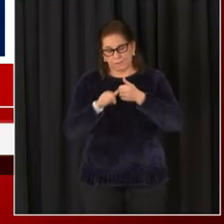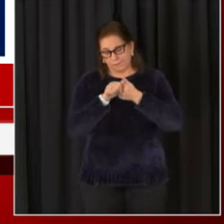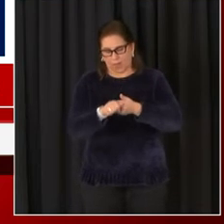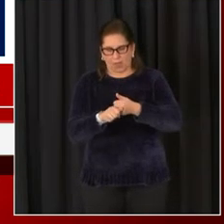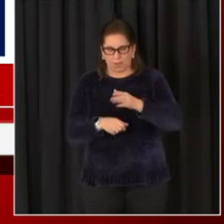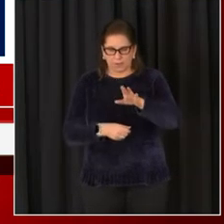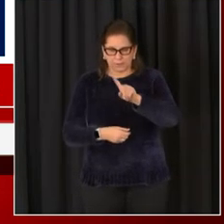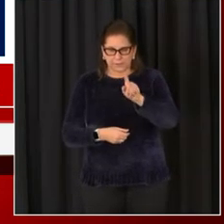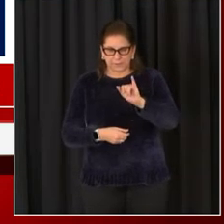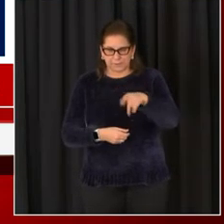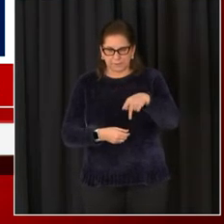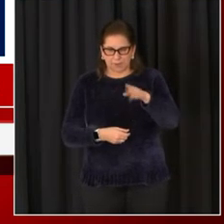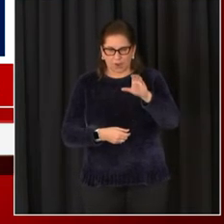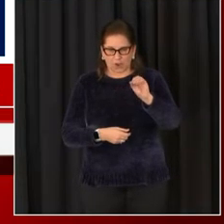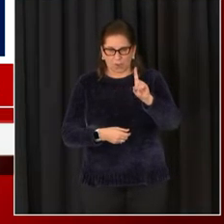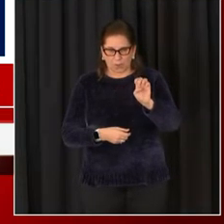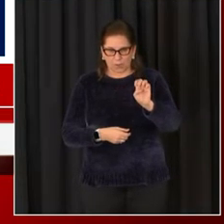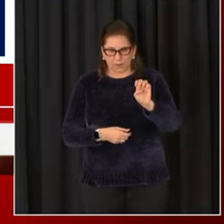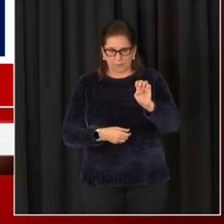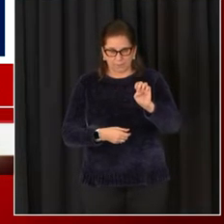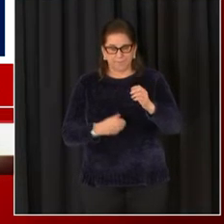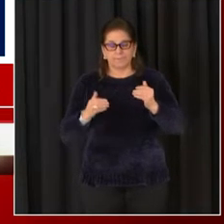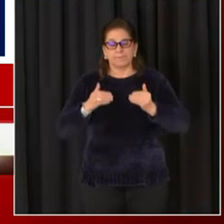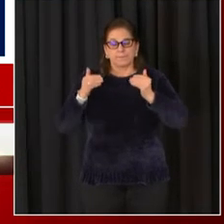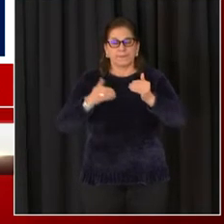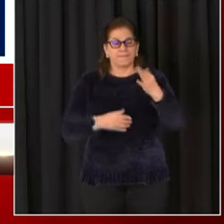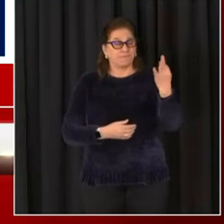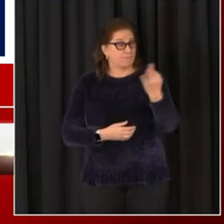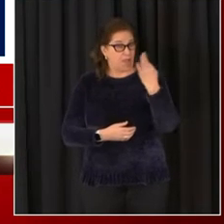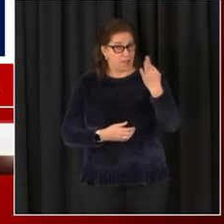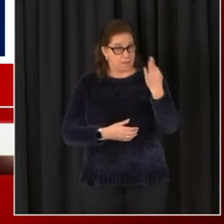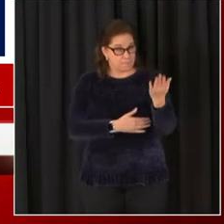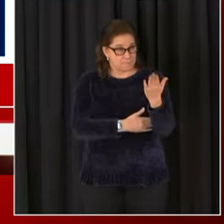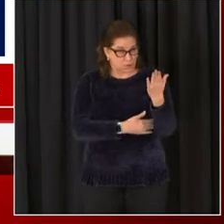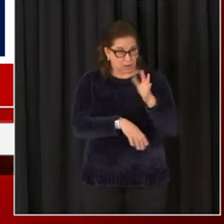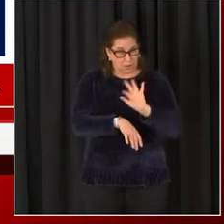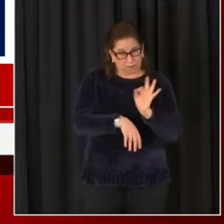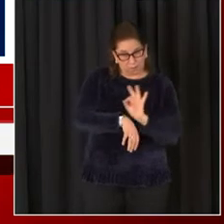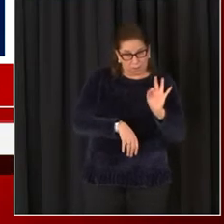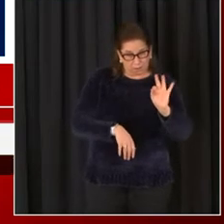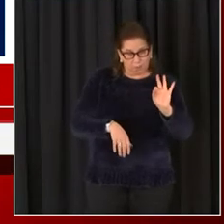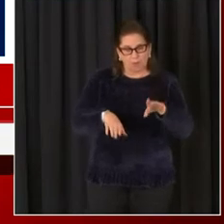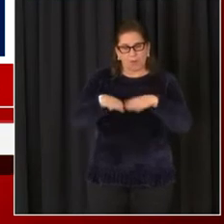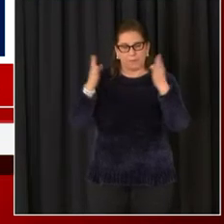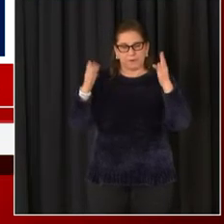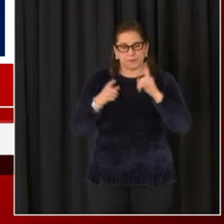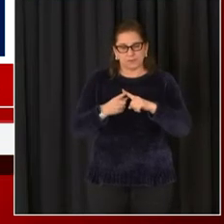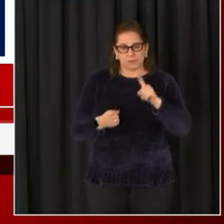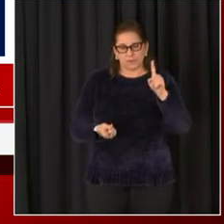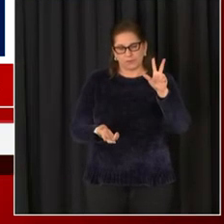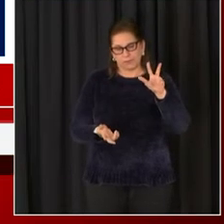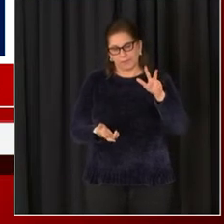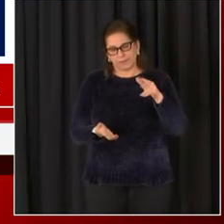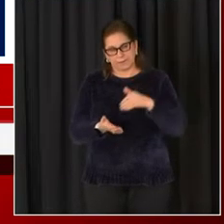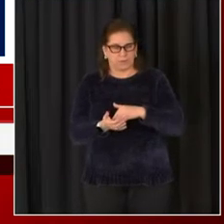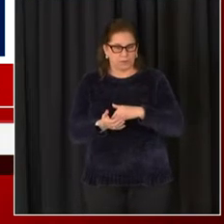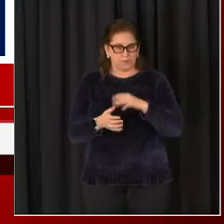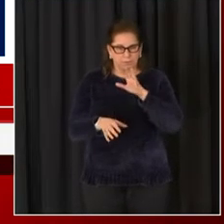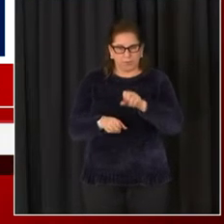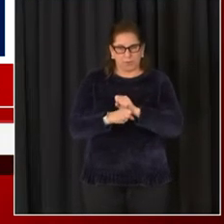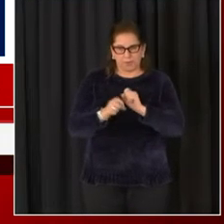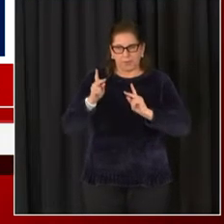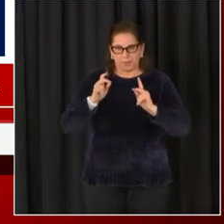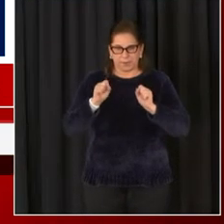to residents in all zip codes. And that's the 3,000 appointments, for example, approximately 3,000 appointments